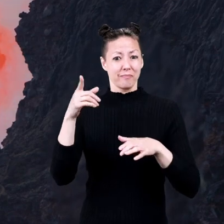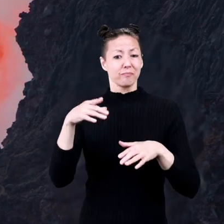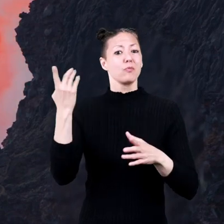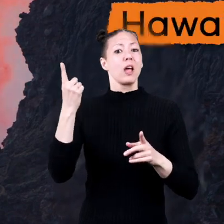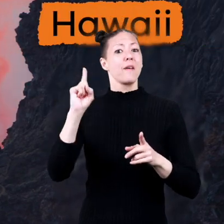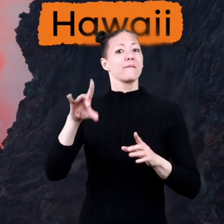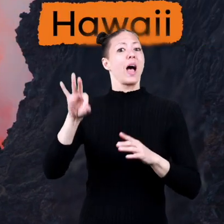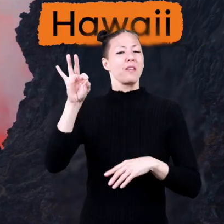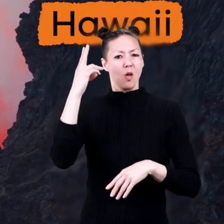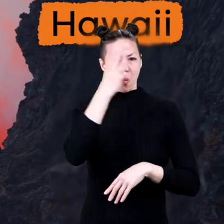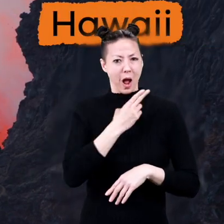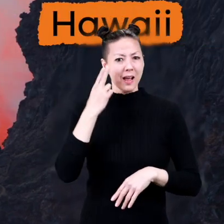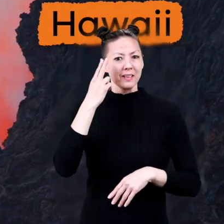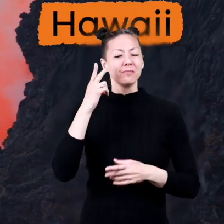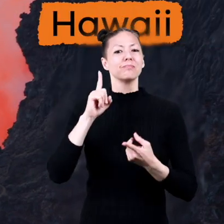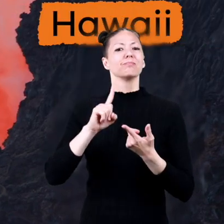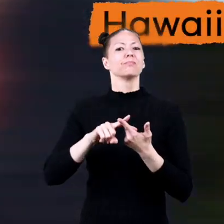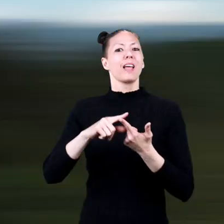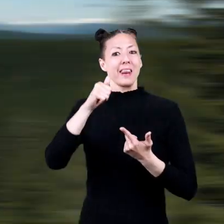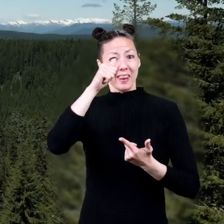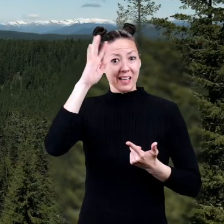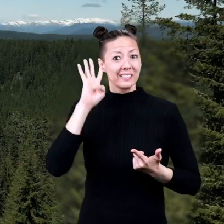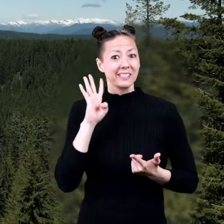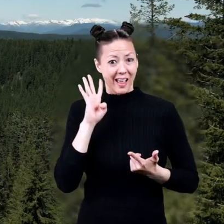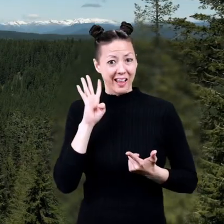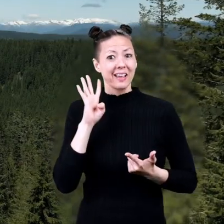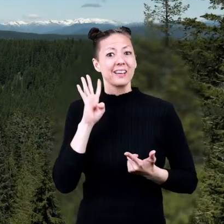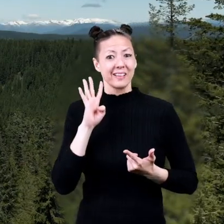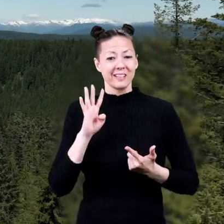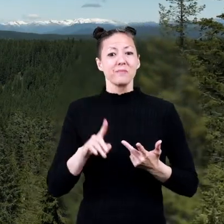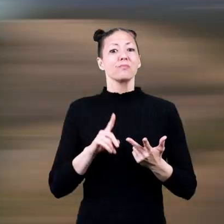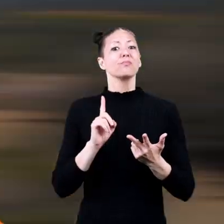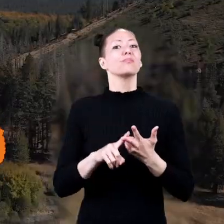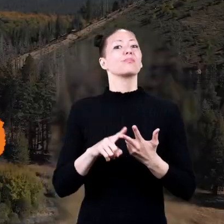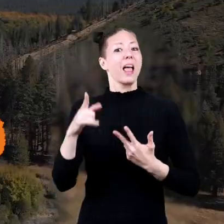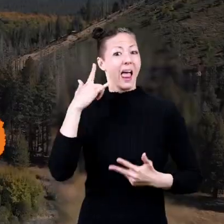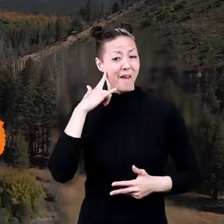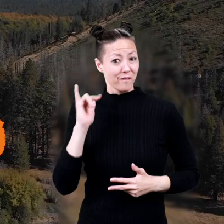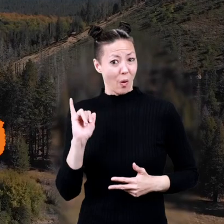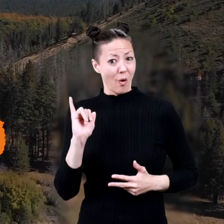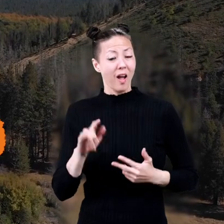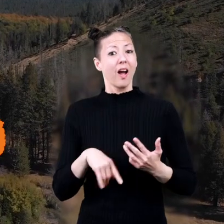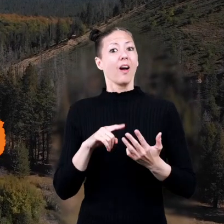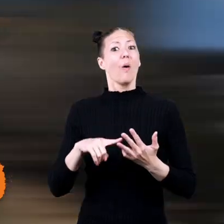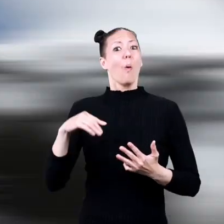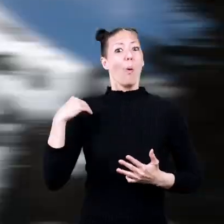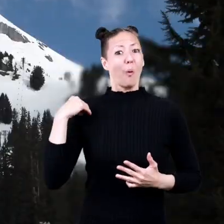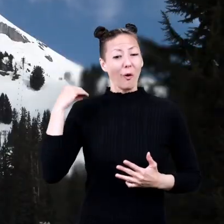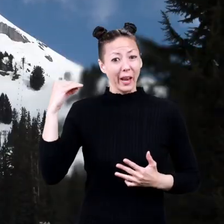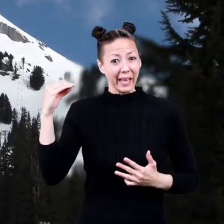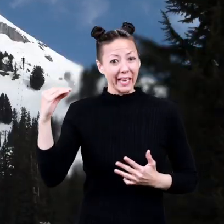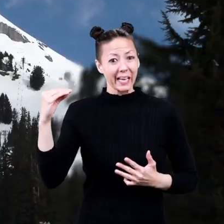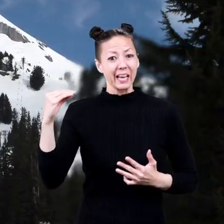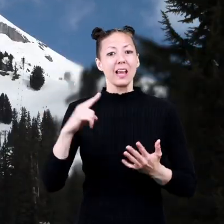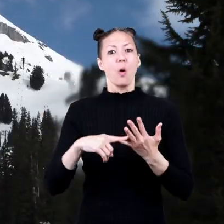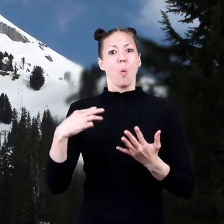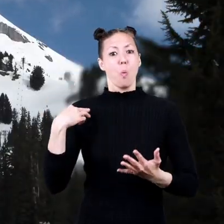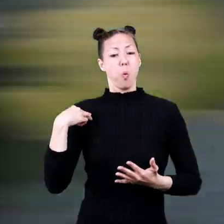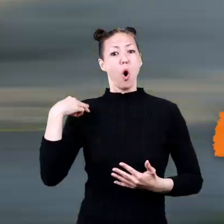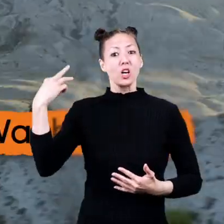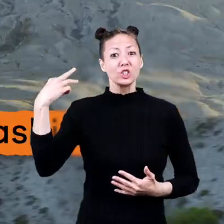can be found in hawaii alaska california oregon